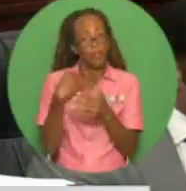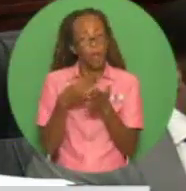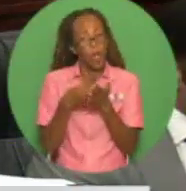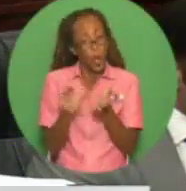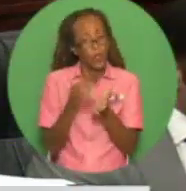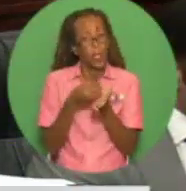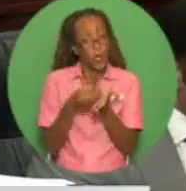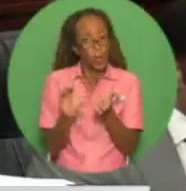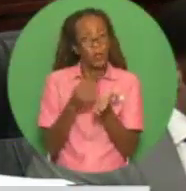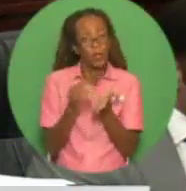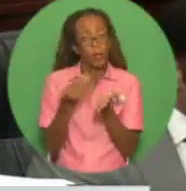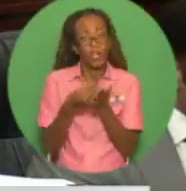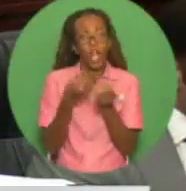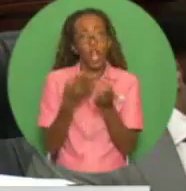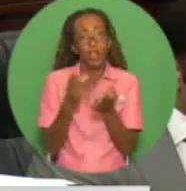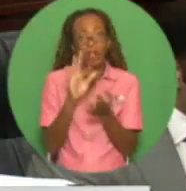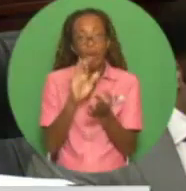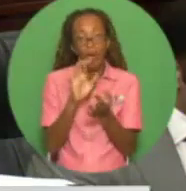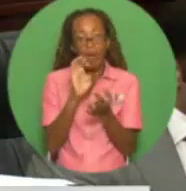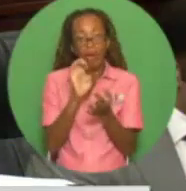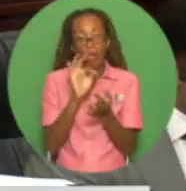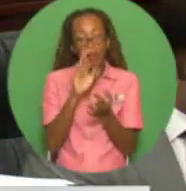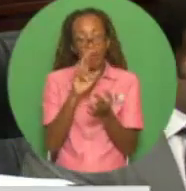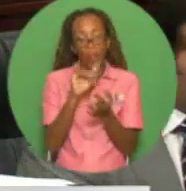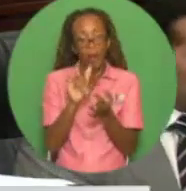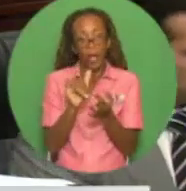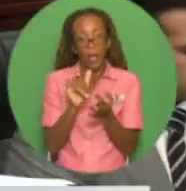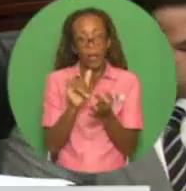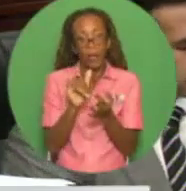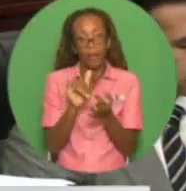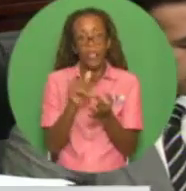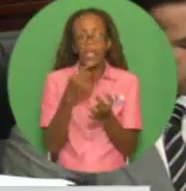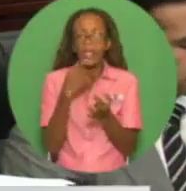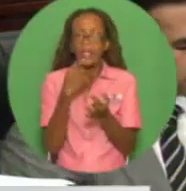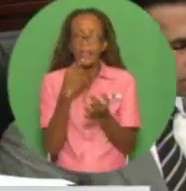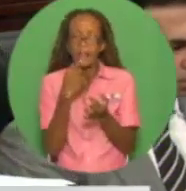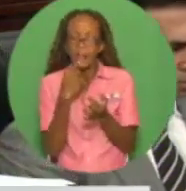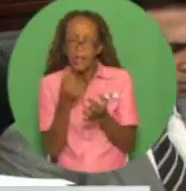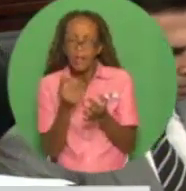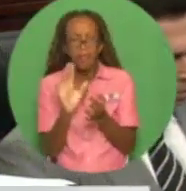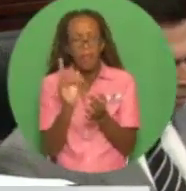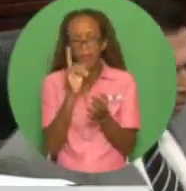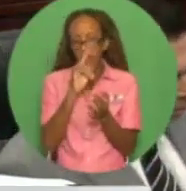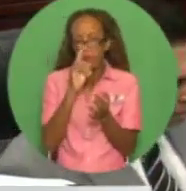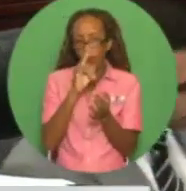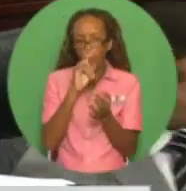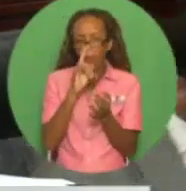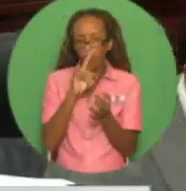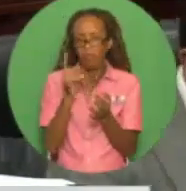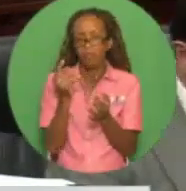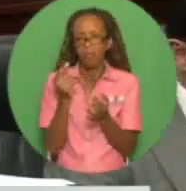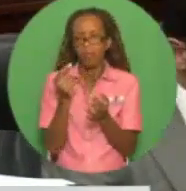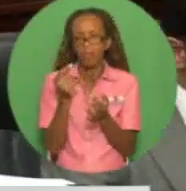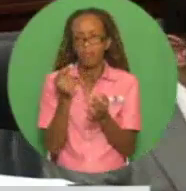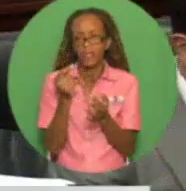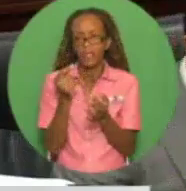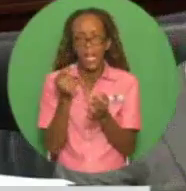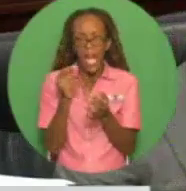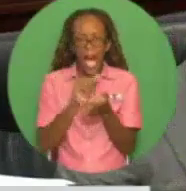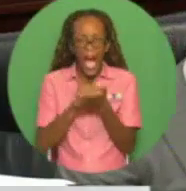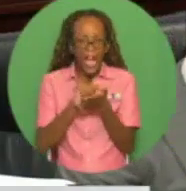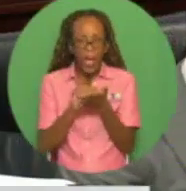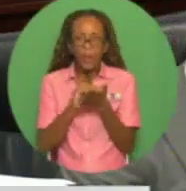refinery were being camouflaged by the income from oil production and concealed through creative accounting